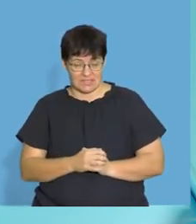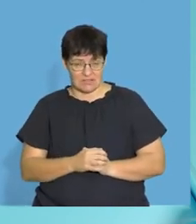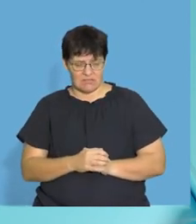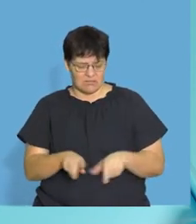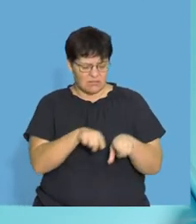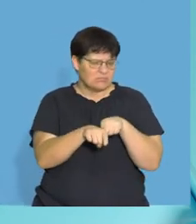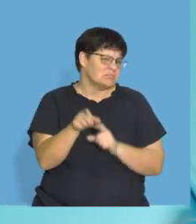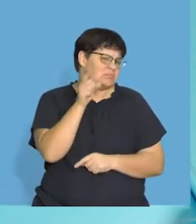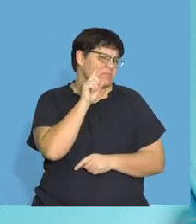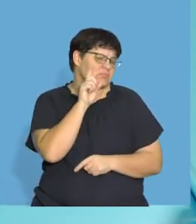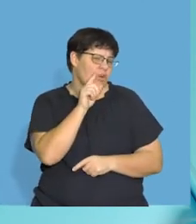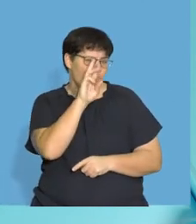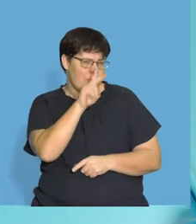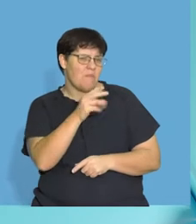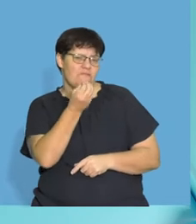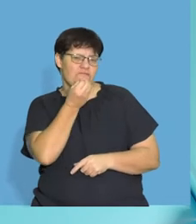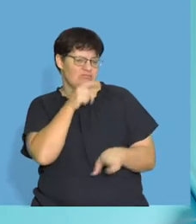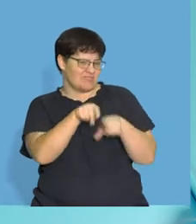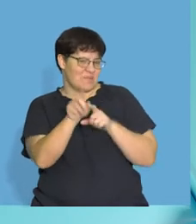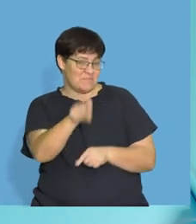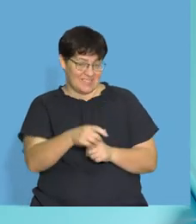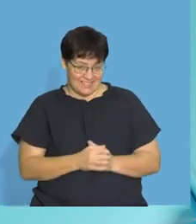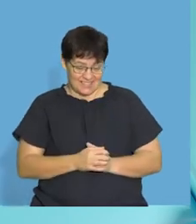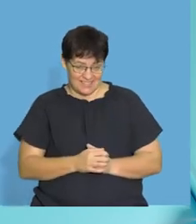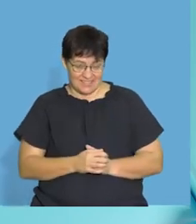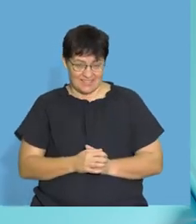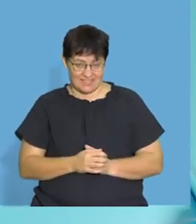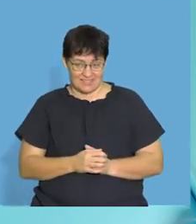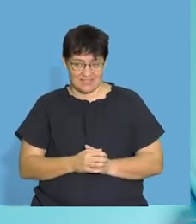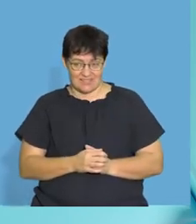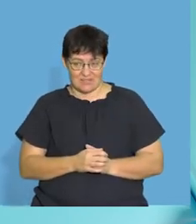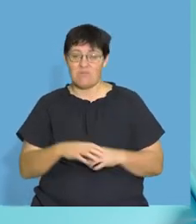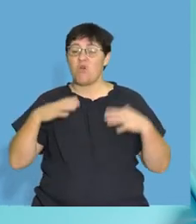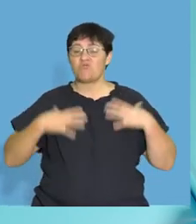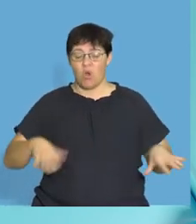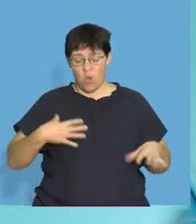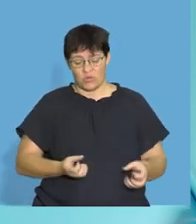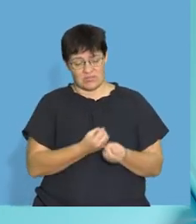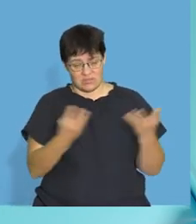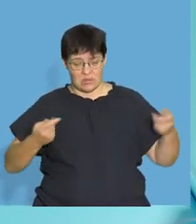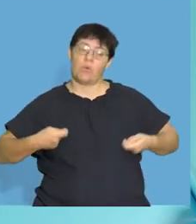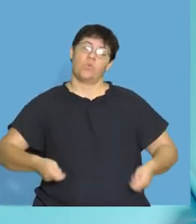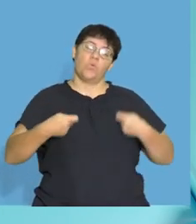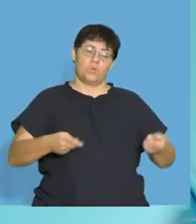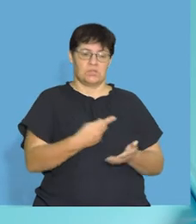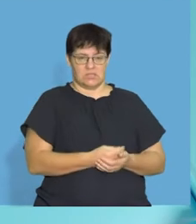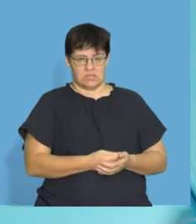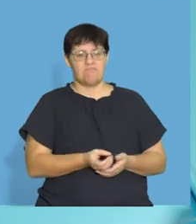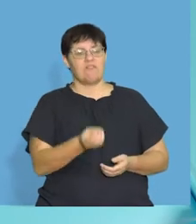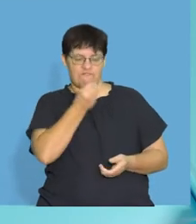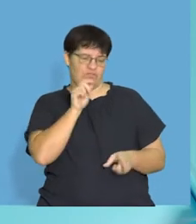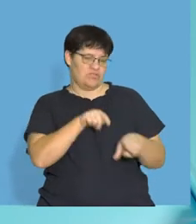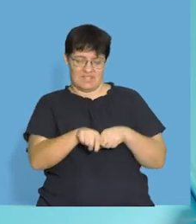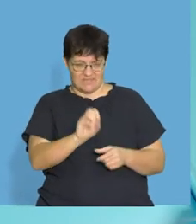last thing we're looking at here, how do we test? Remember, you've got to do a food test. Food test, a lot of my clothes, I